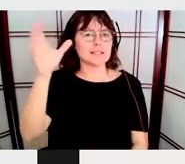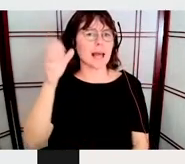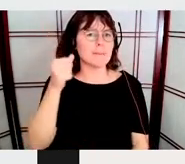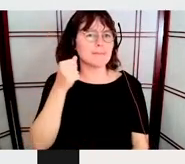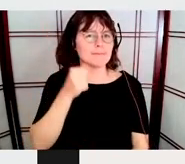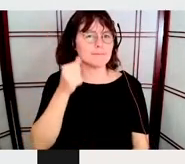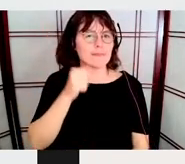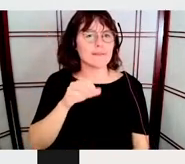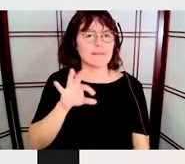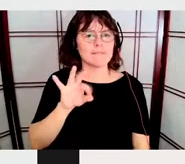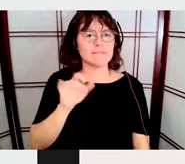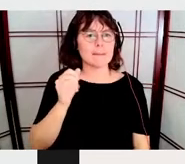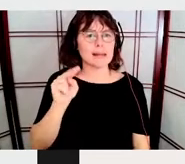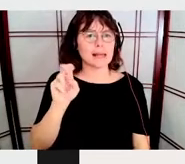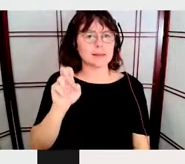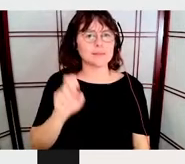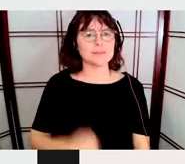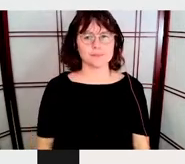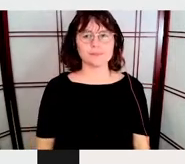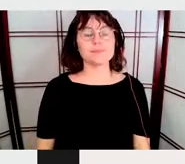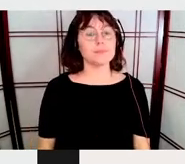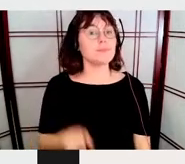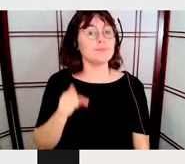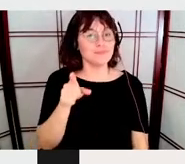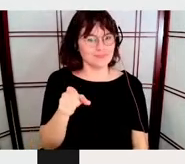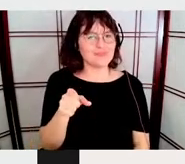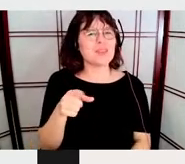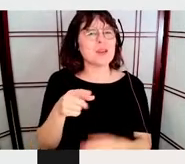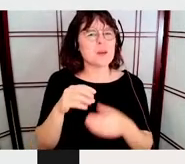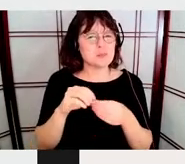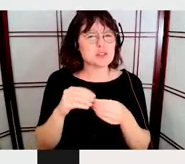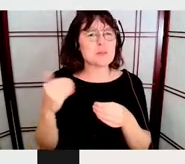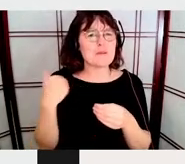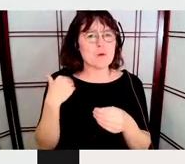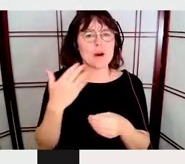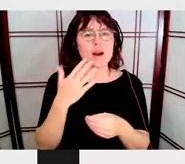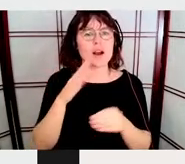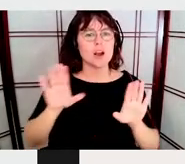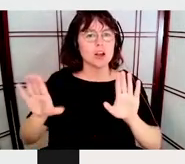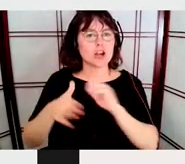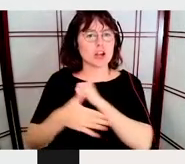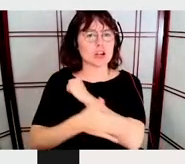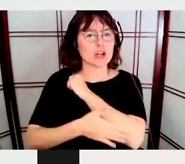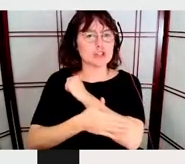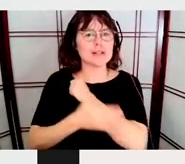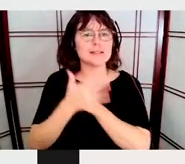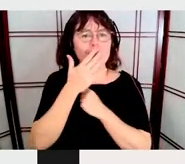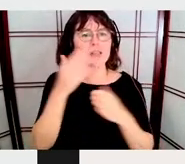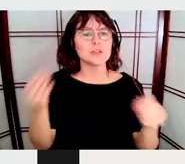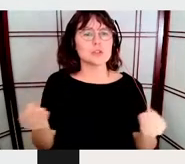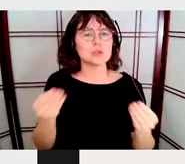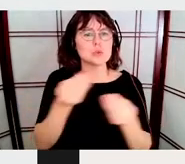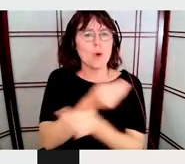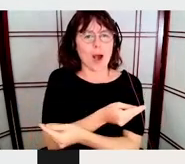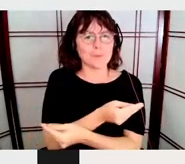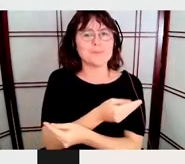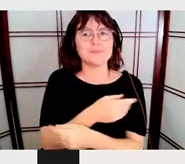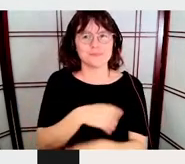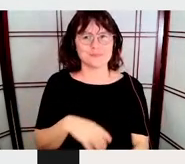colors were swapped. So which one goes first? Canada and Uruguay or Uruguay and Canada?